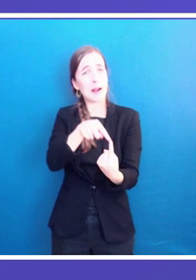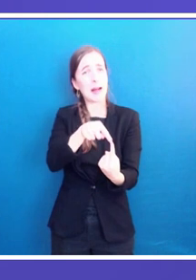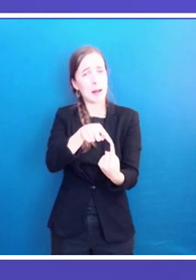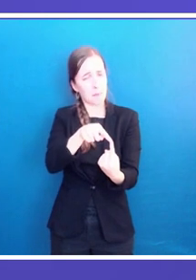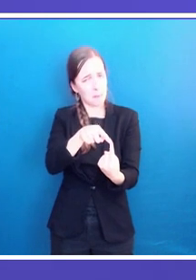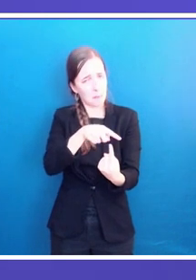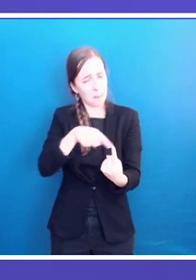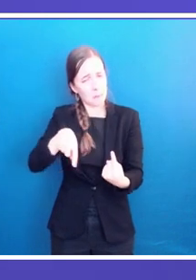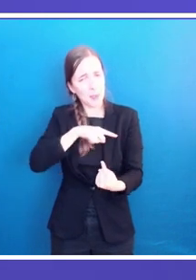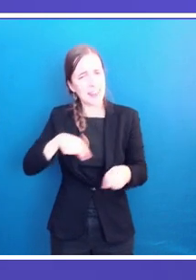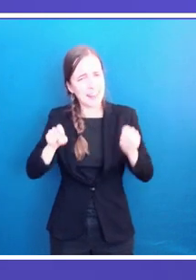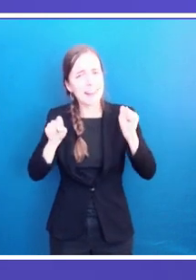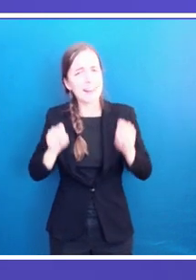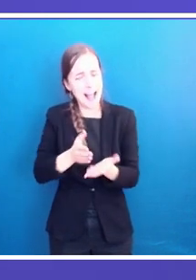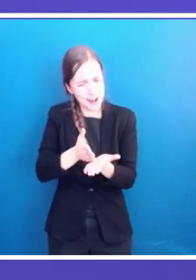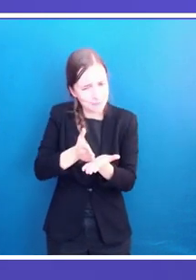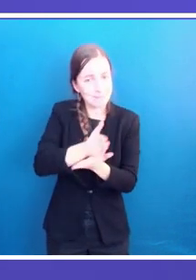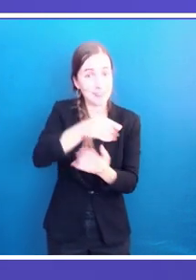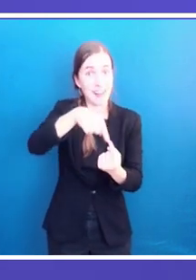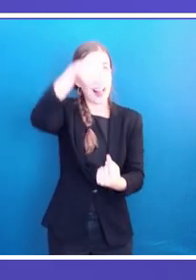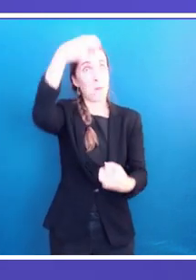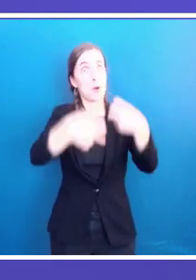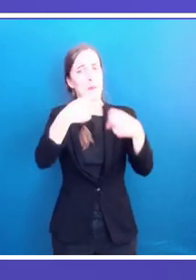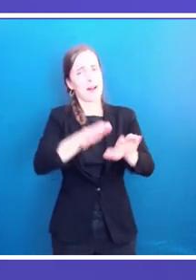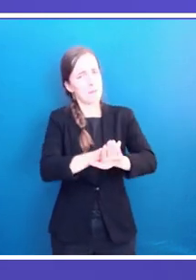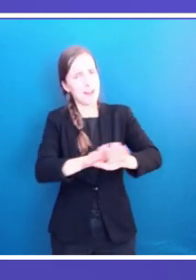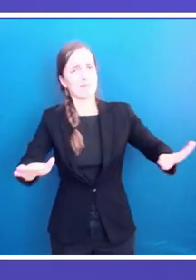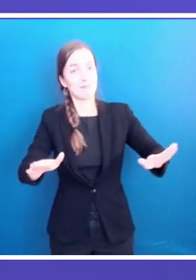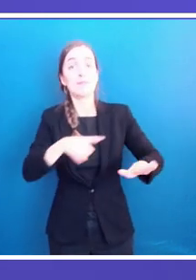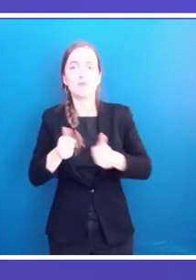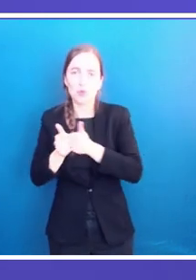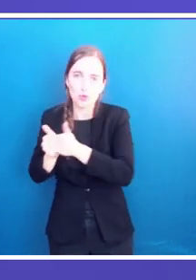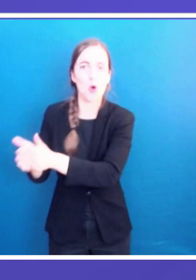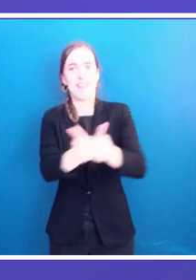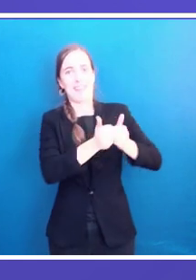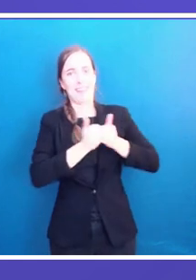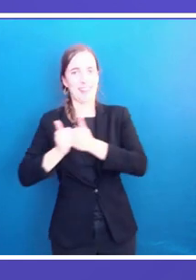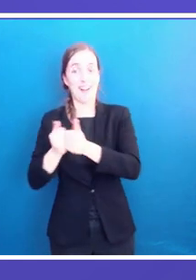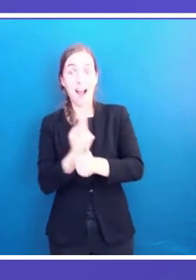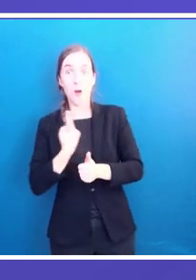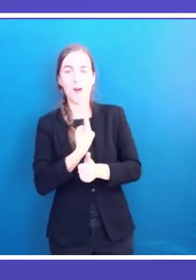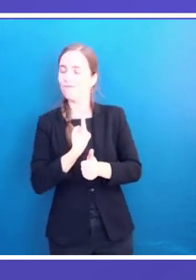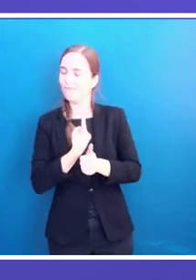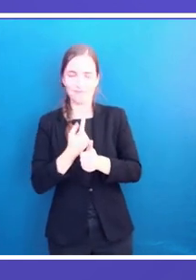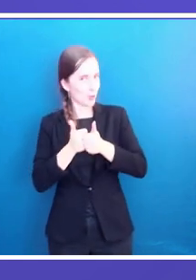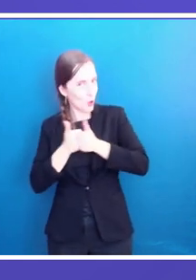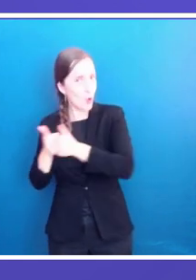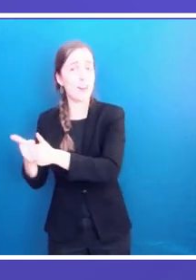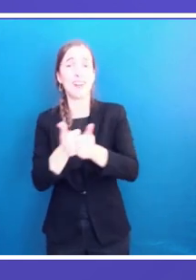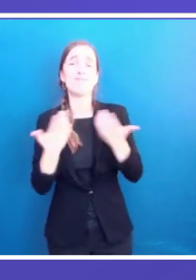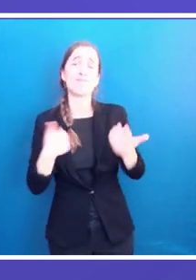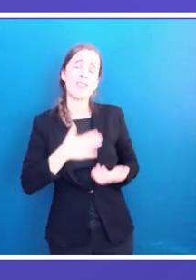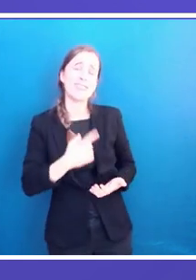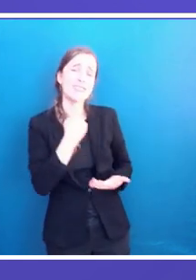I would like to thank all of the participants. We really benefited from all of your